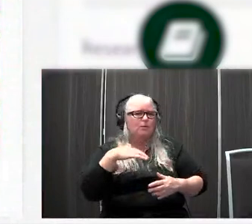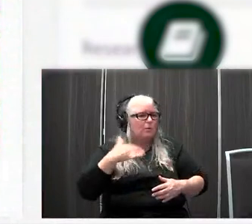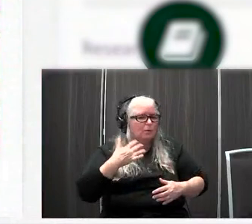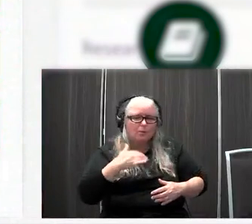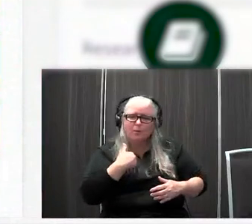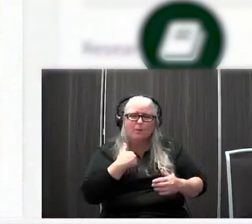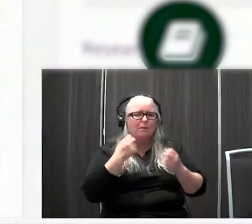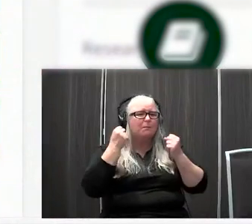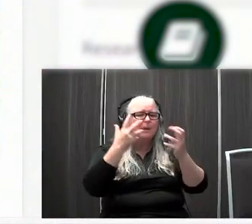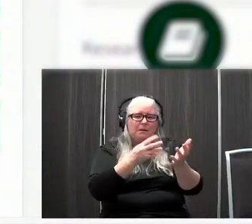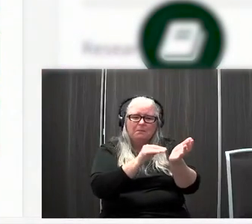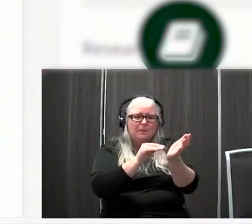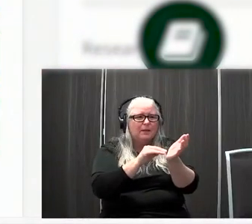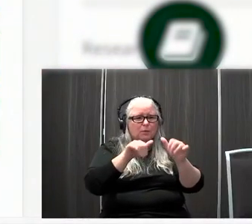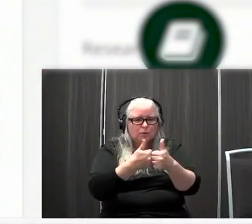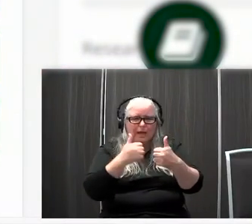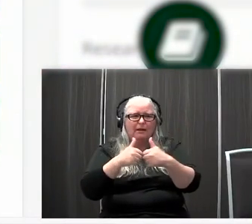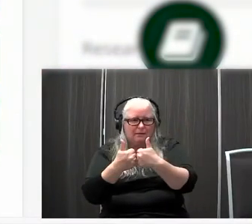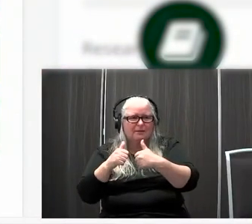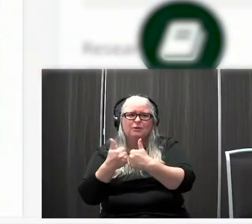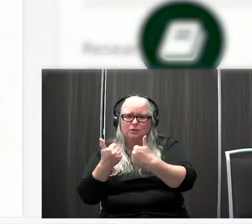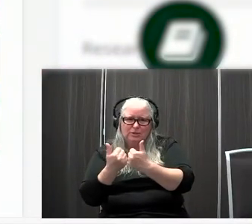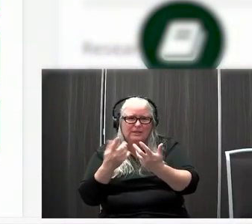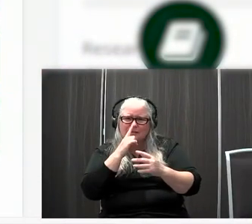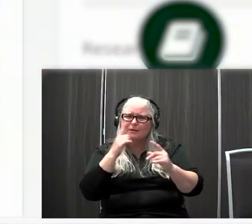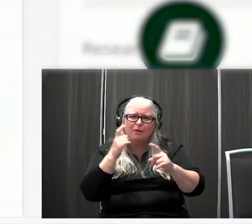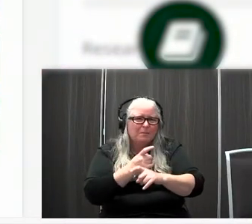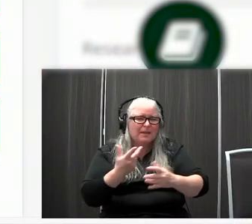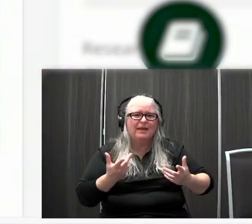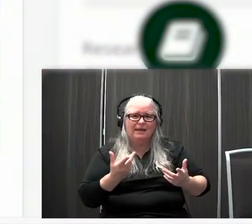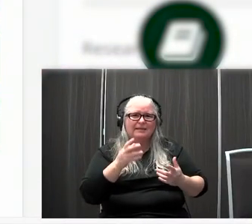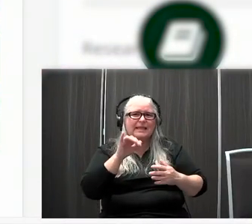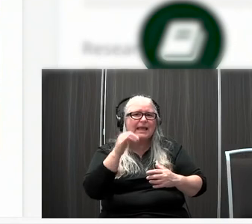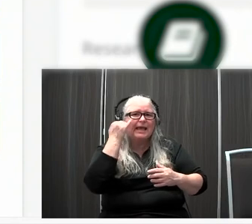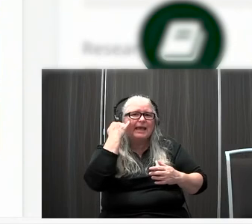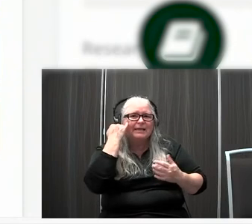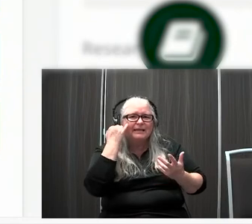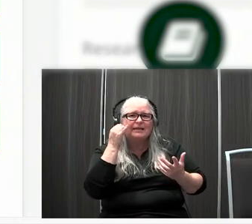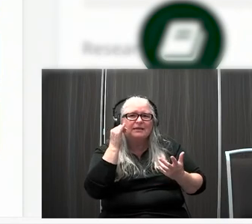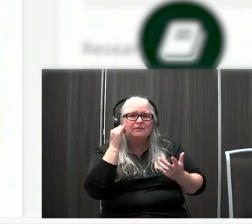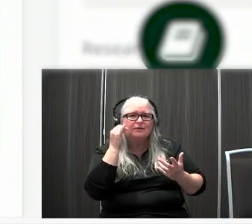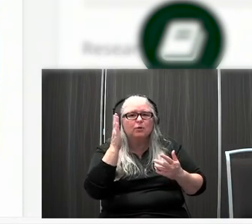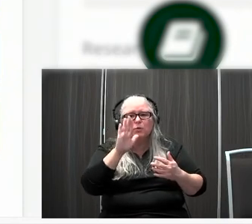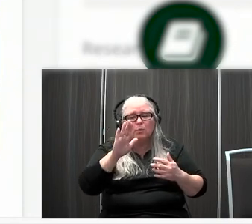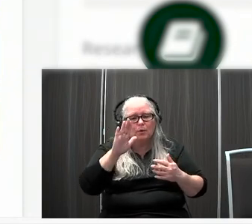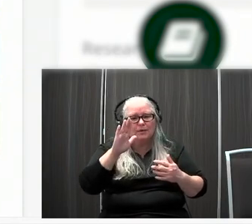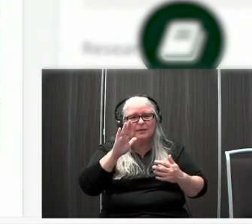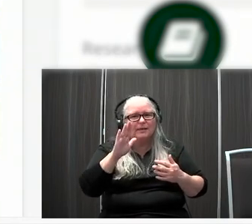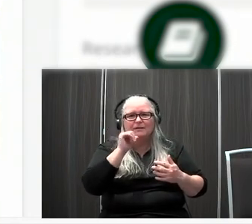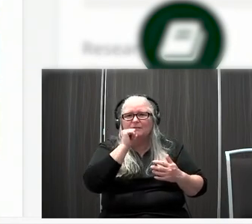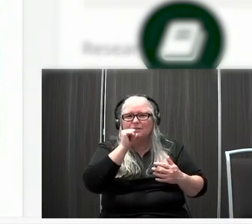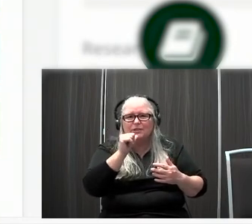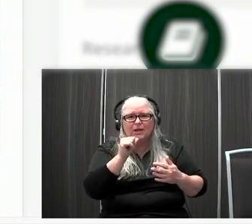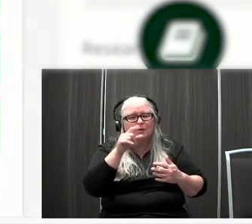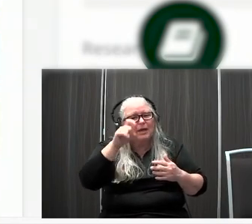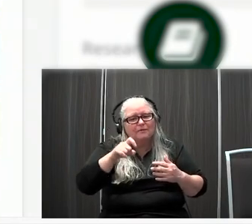if your child's balance system isn't, uh, you know, topic of, you know, in the top, you know, five things of things to talk about that